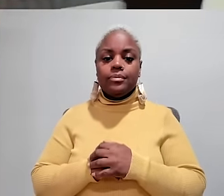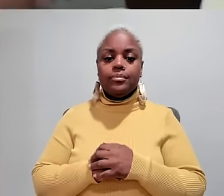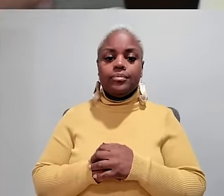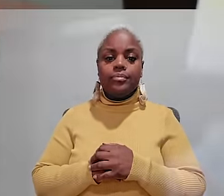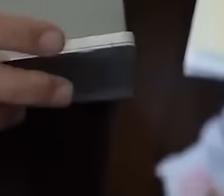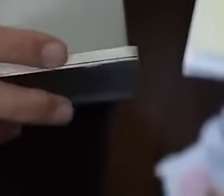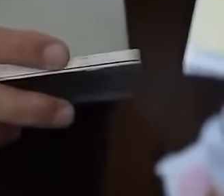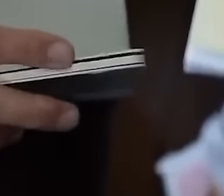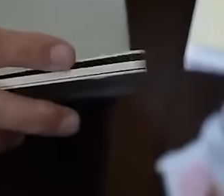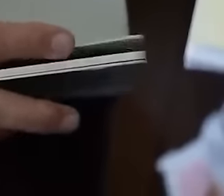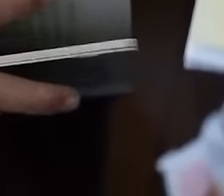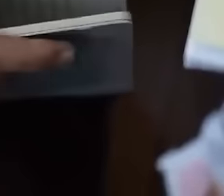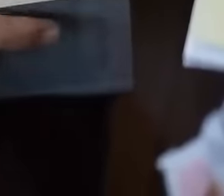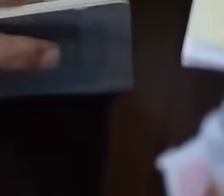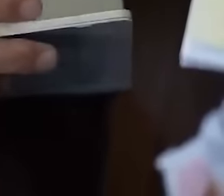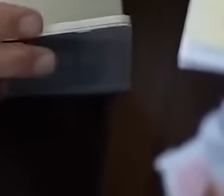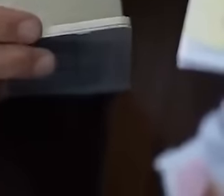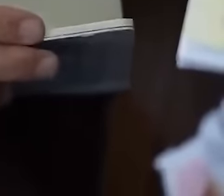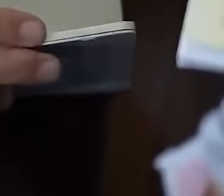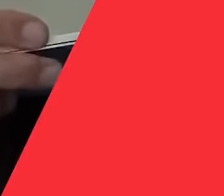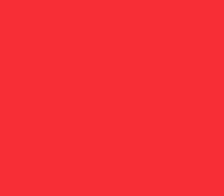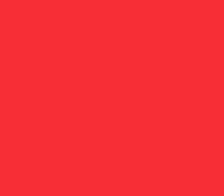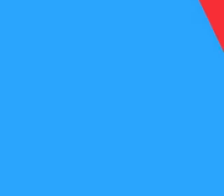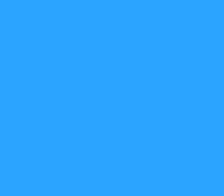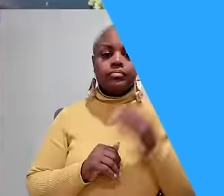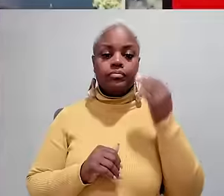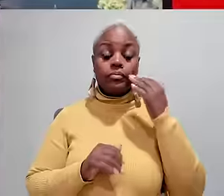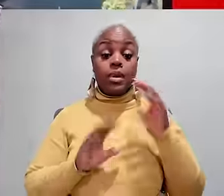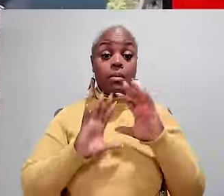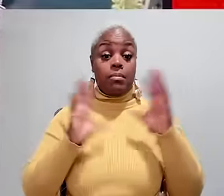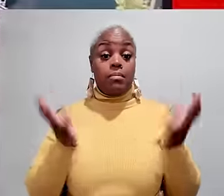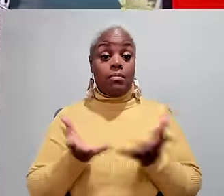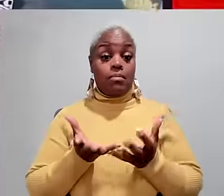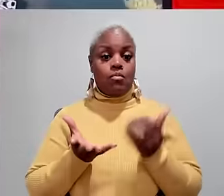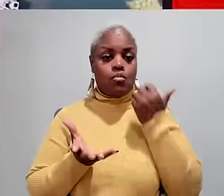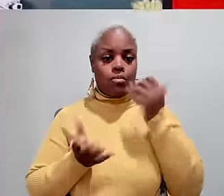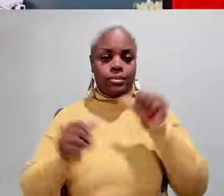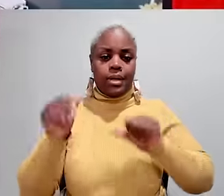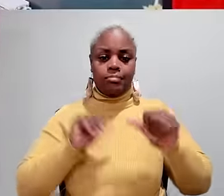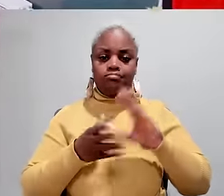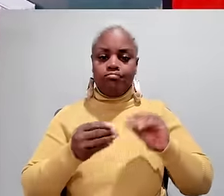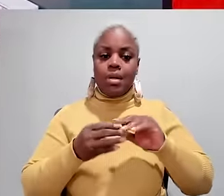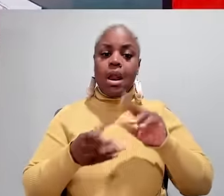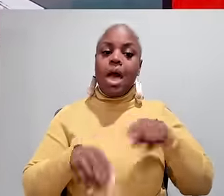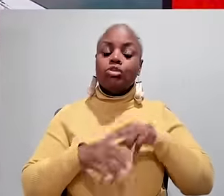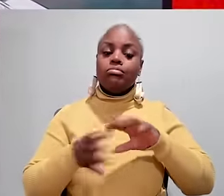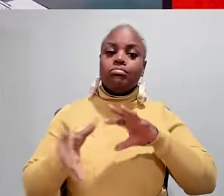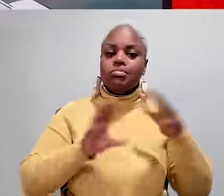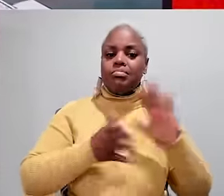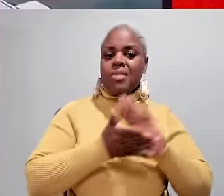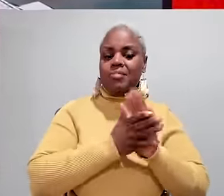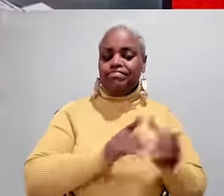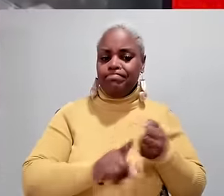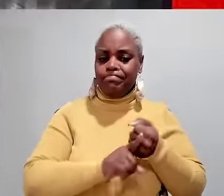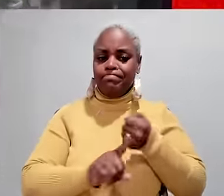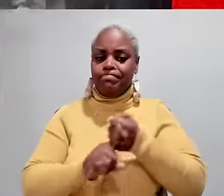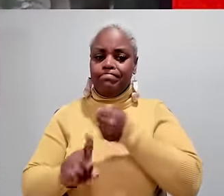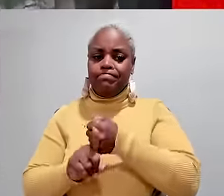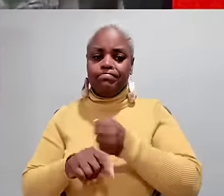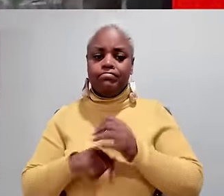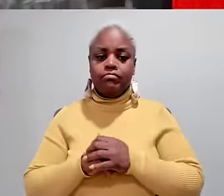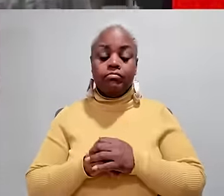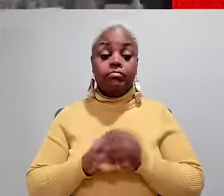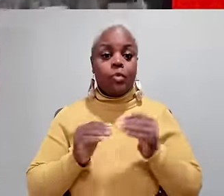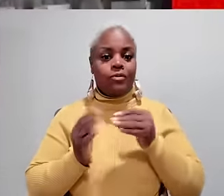Minneapolis and Park Rapids, Minnesota. As the planet warms, scientists say natural disasters are becoming more